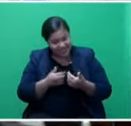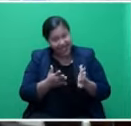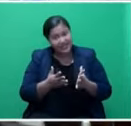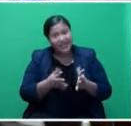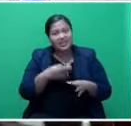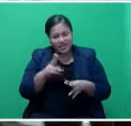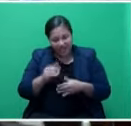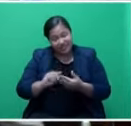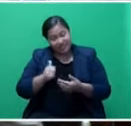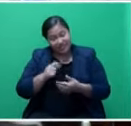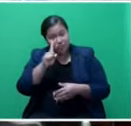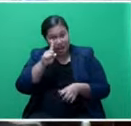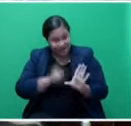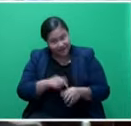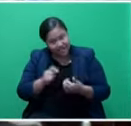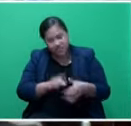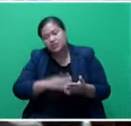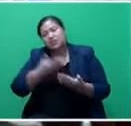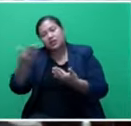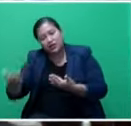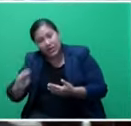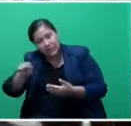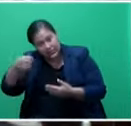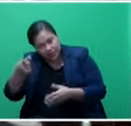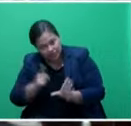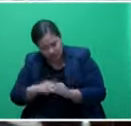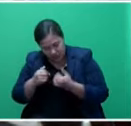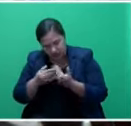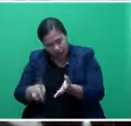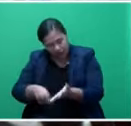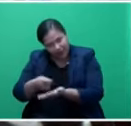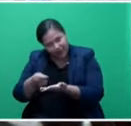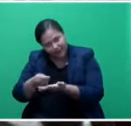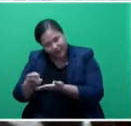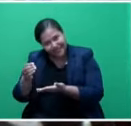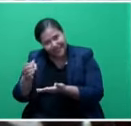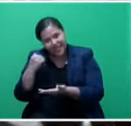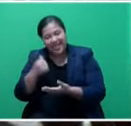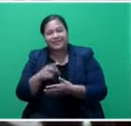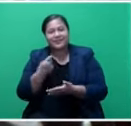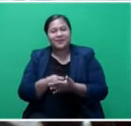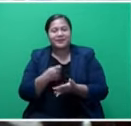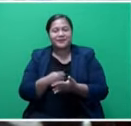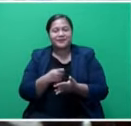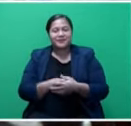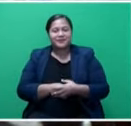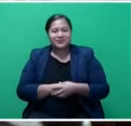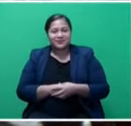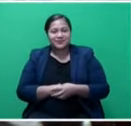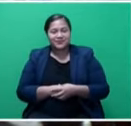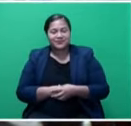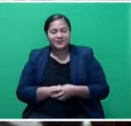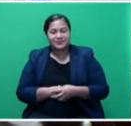definitely, FRCS will have its own independent report as to how much money they've been collecting and where they've been collecting from. And those reports, of course, will be made